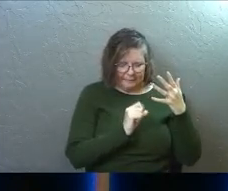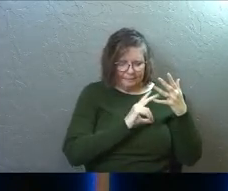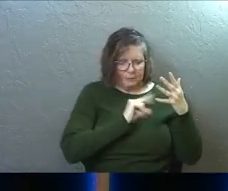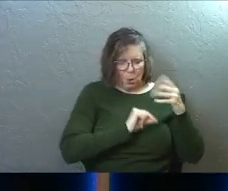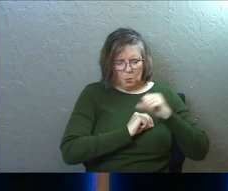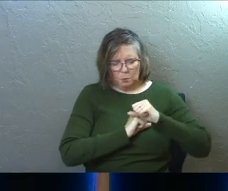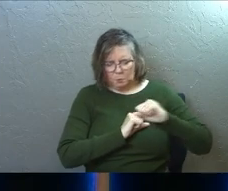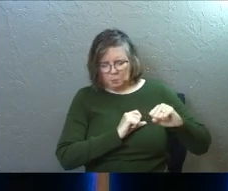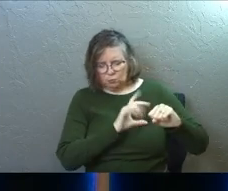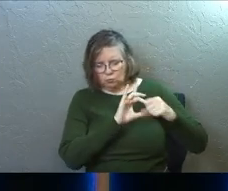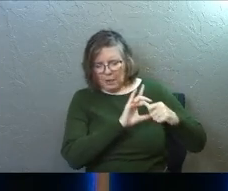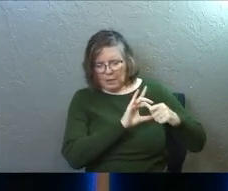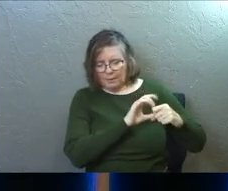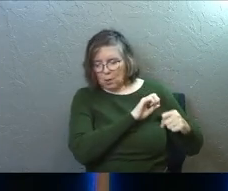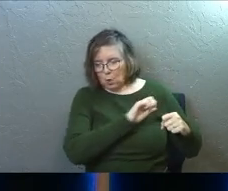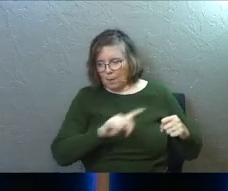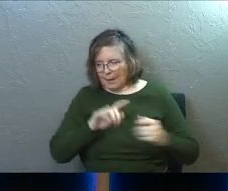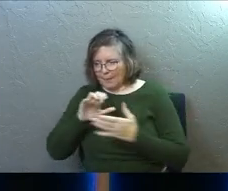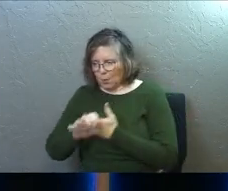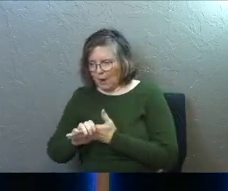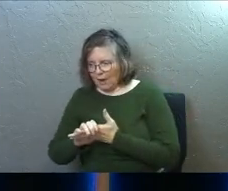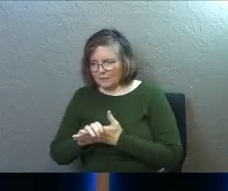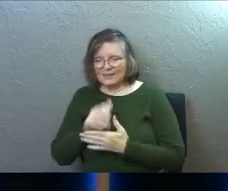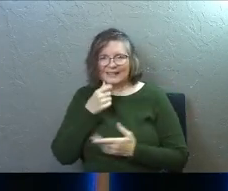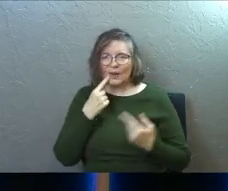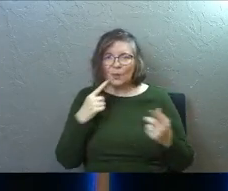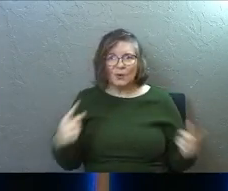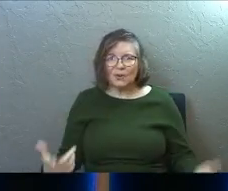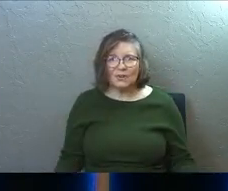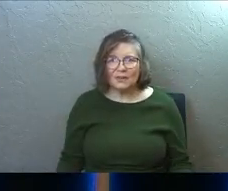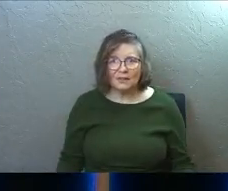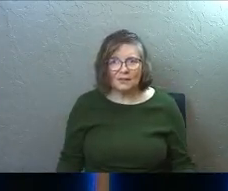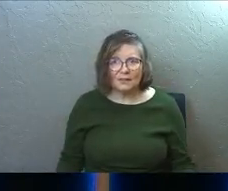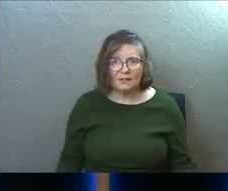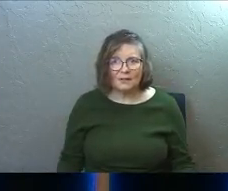say no to this relationship and go back to my wife. That's not gonna work.